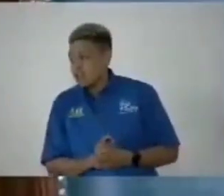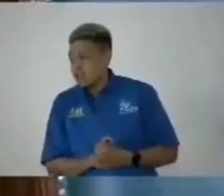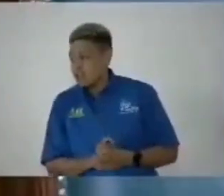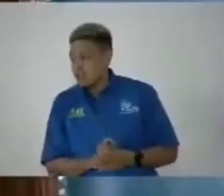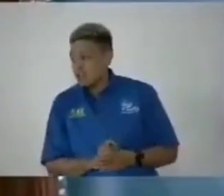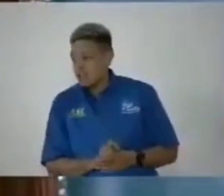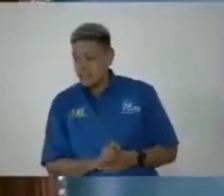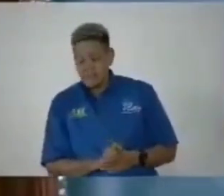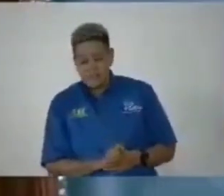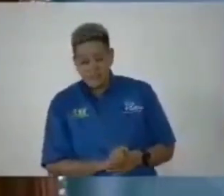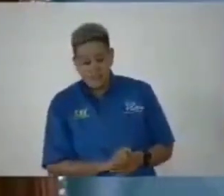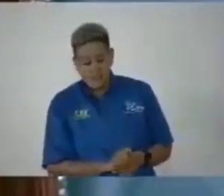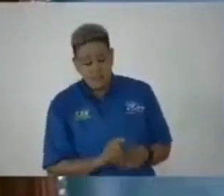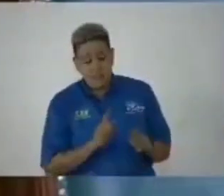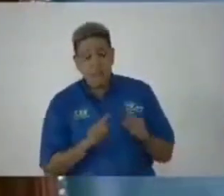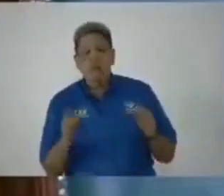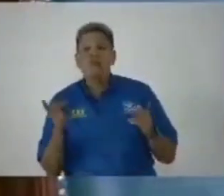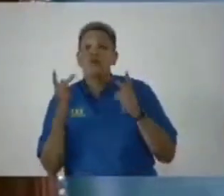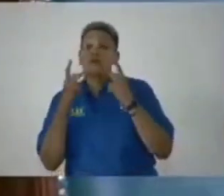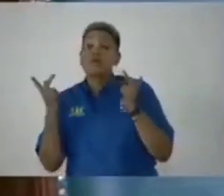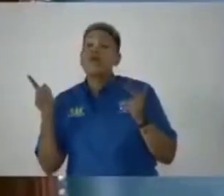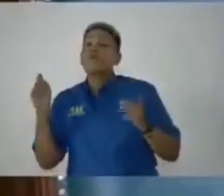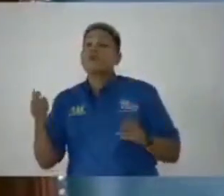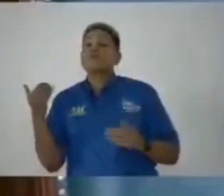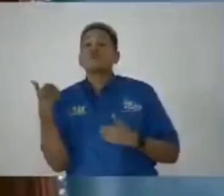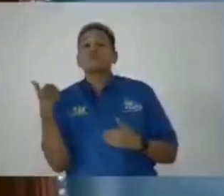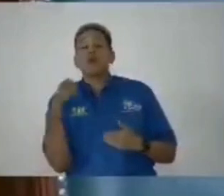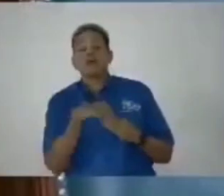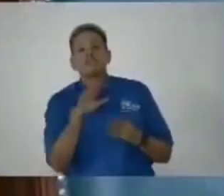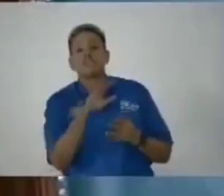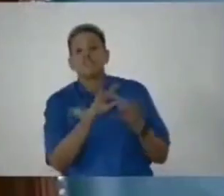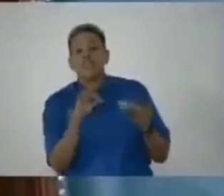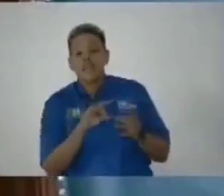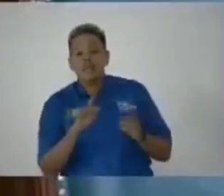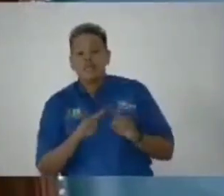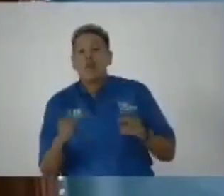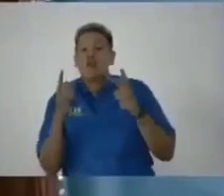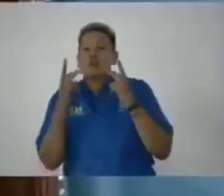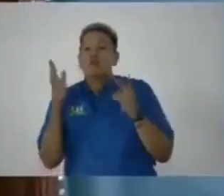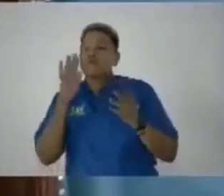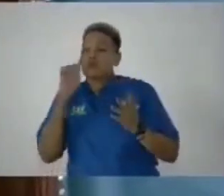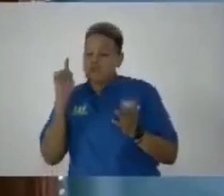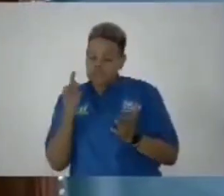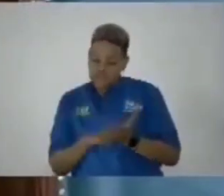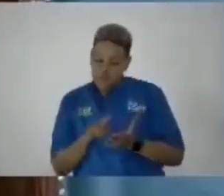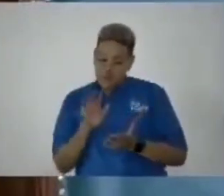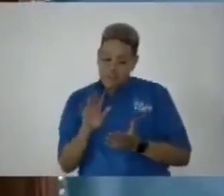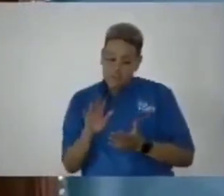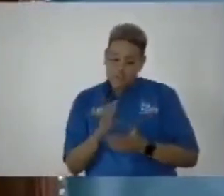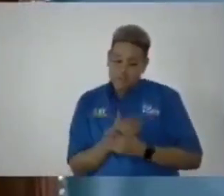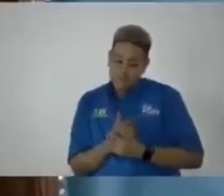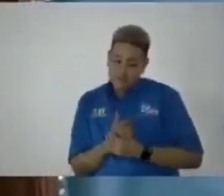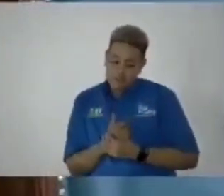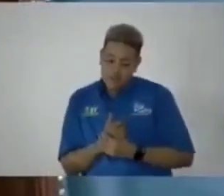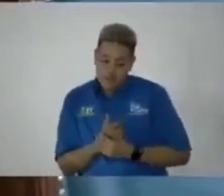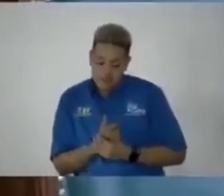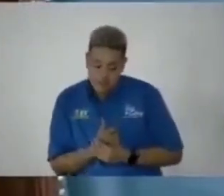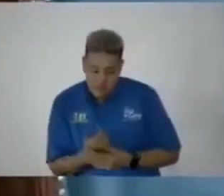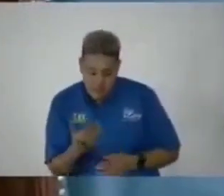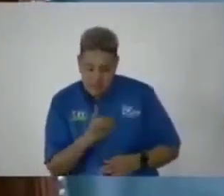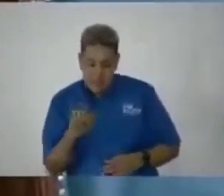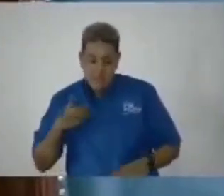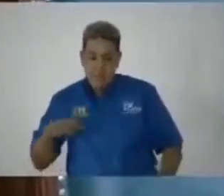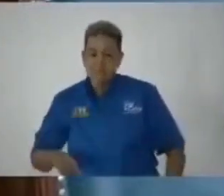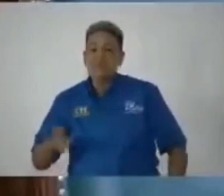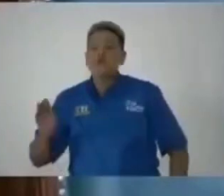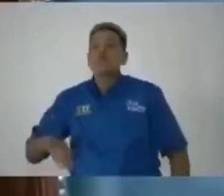and I have said the public will take note that members of this